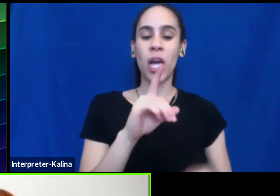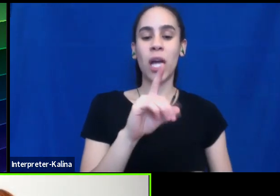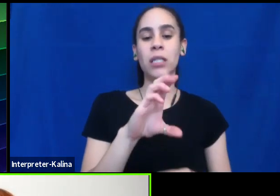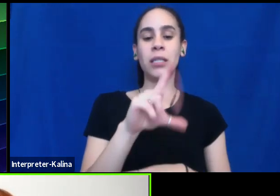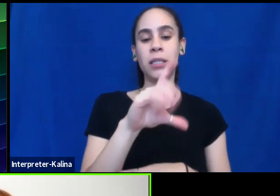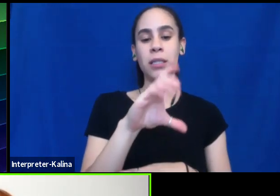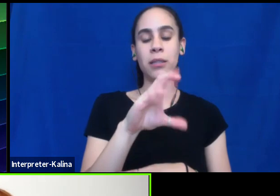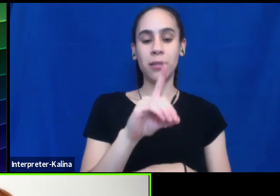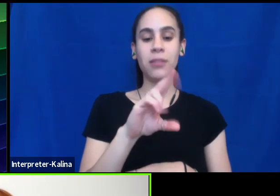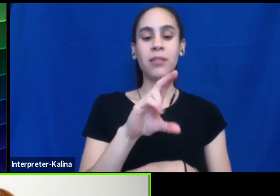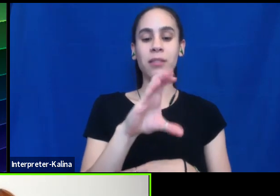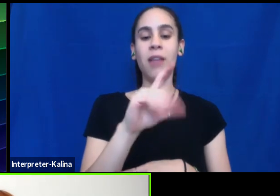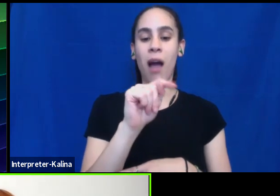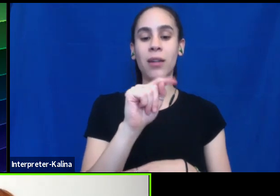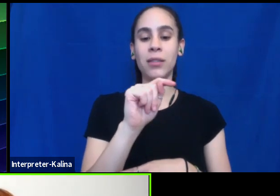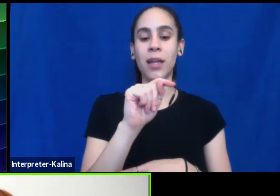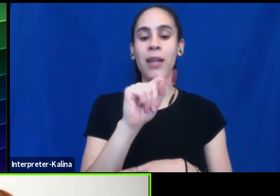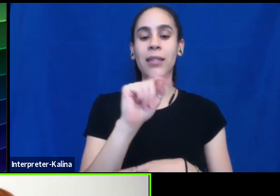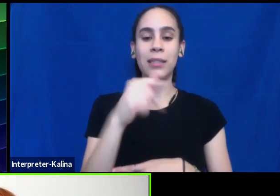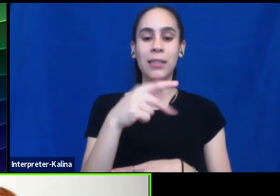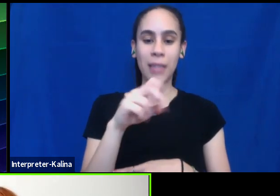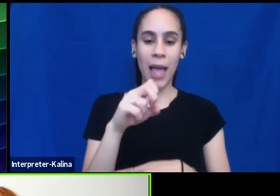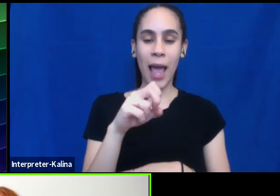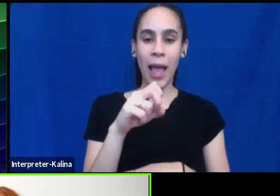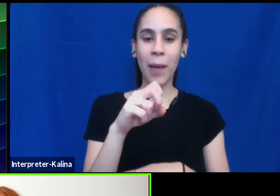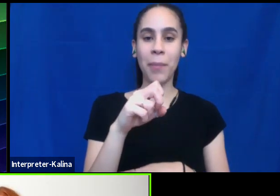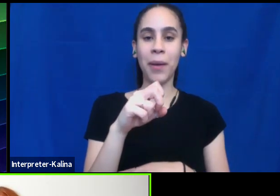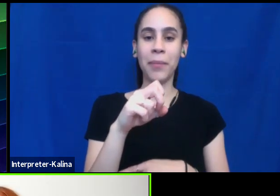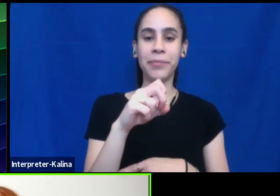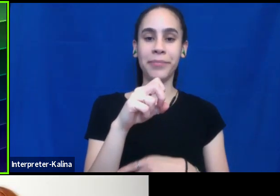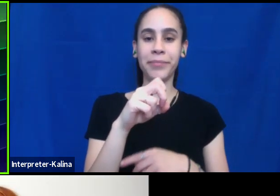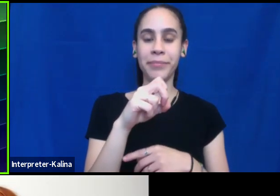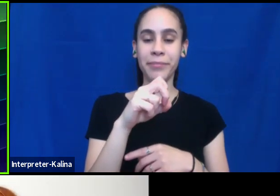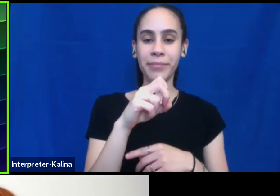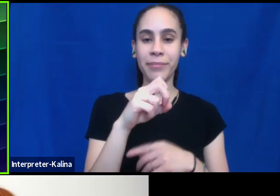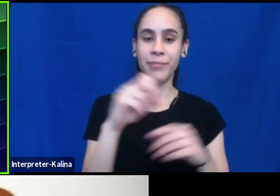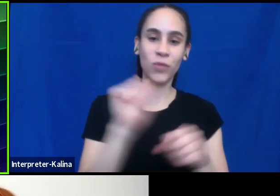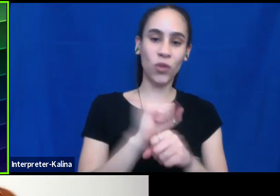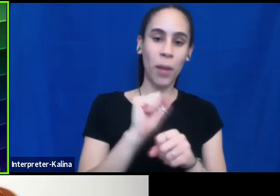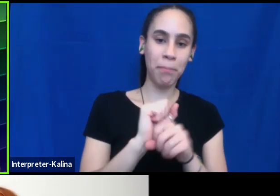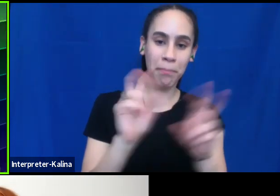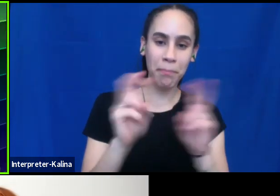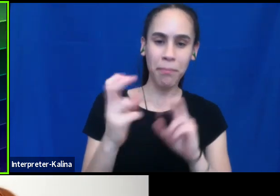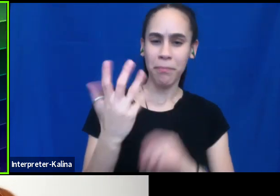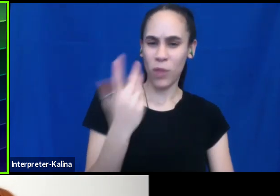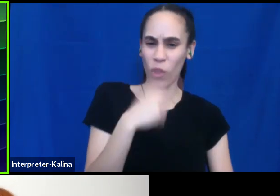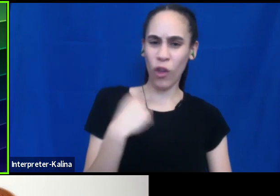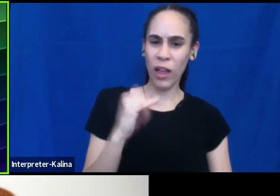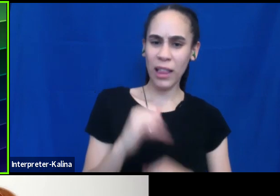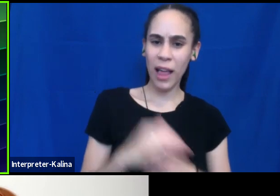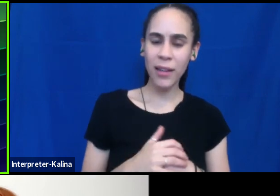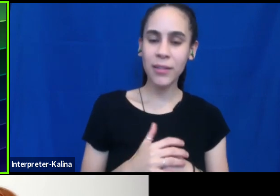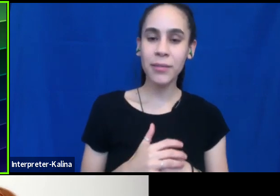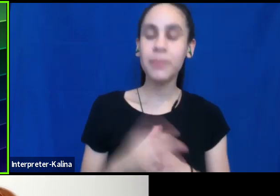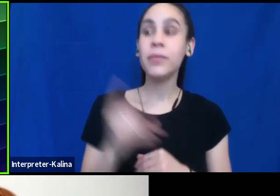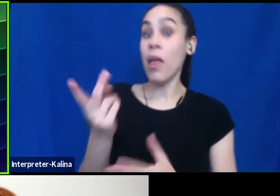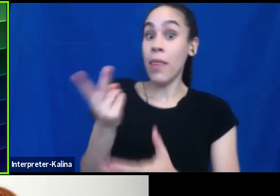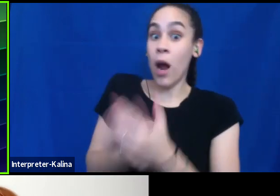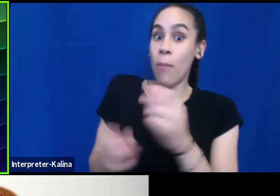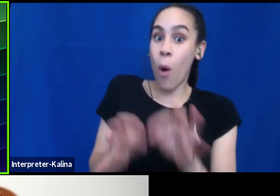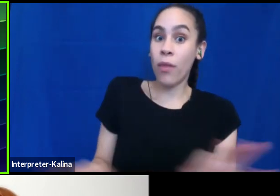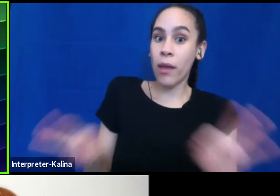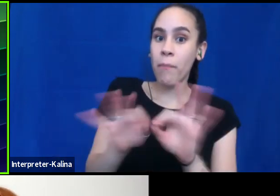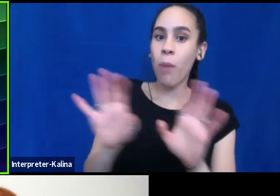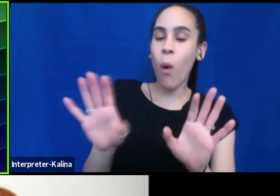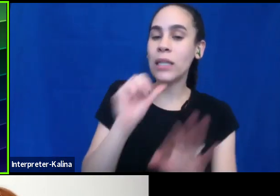you know, what are some of the, the, the big fixes? What does that look like? Yeah. Yeah. Um, and they're both important. I mean, let just say like, it's not